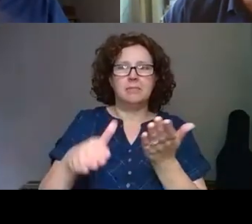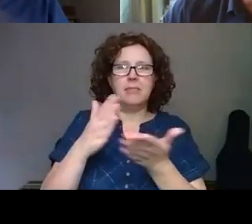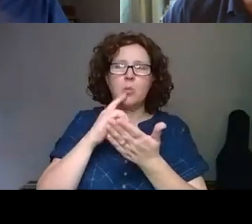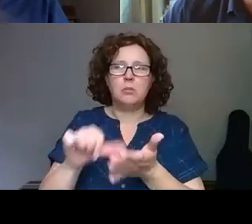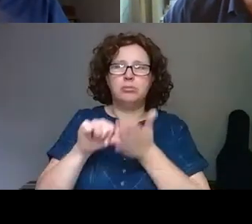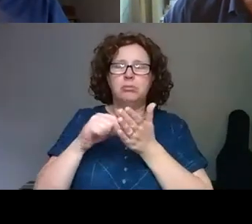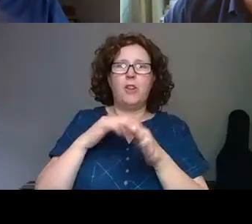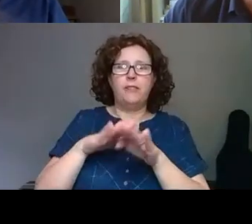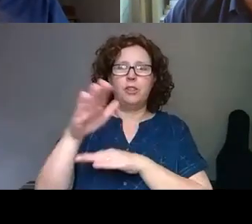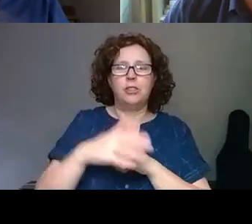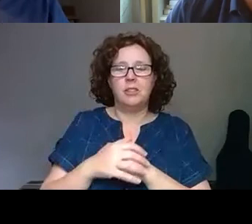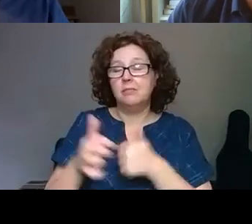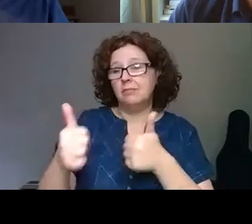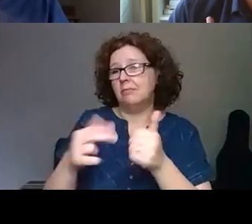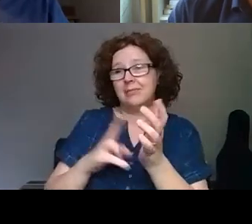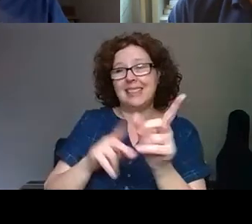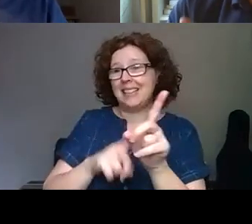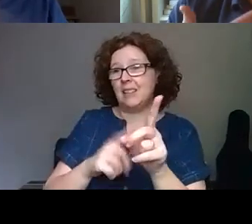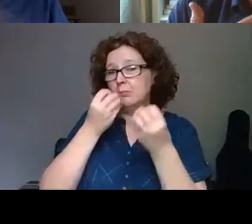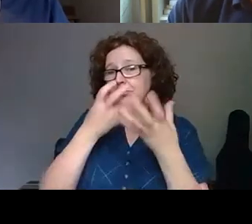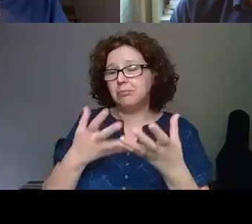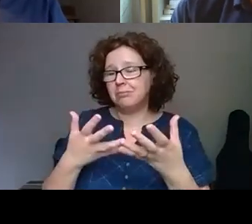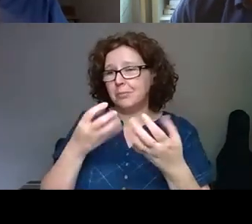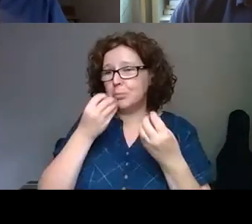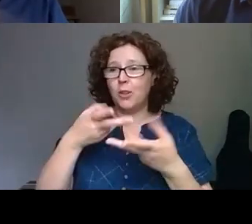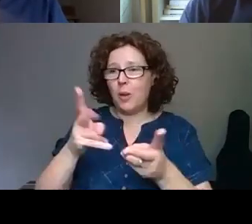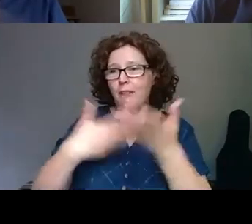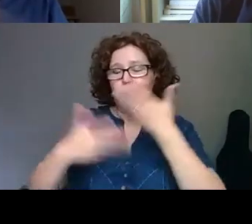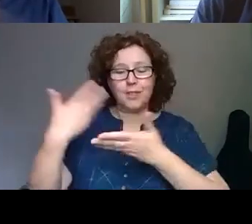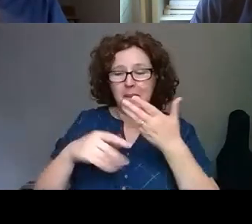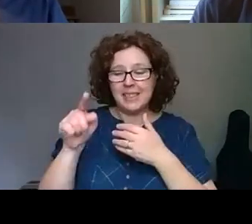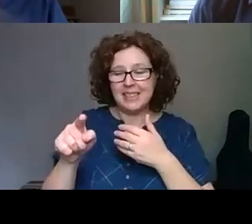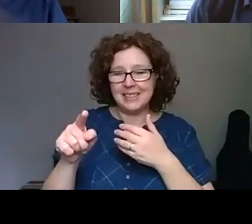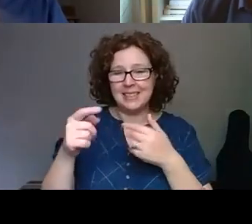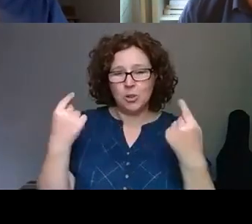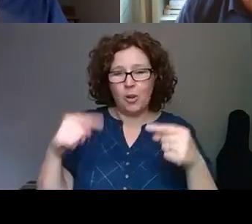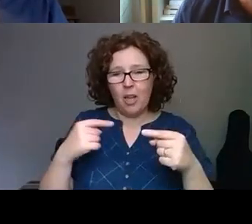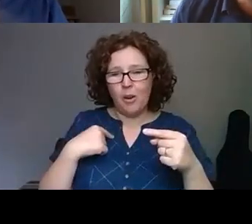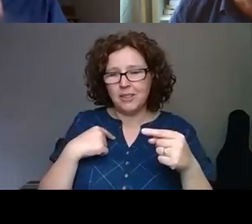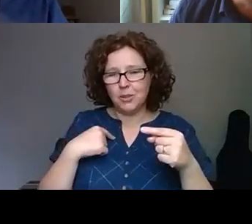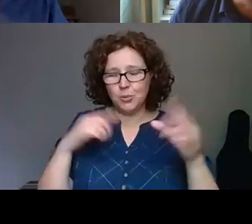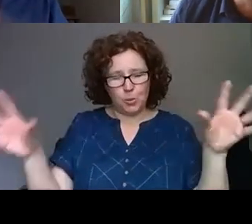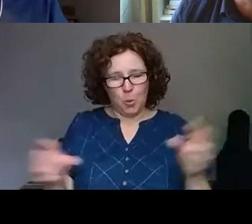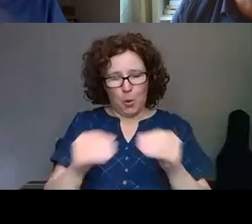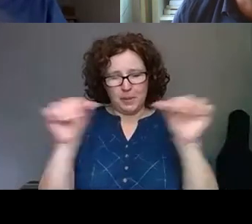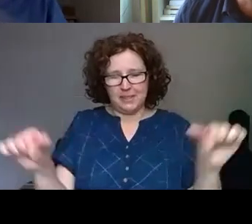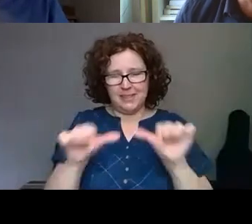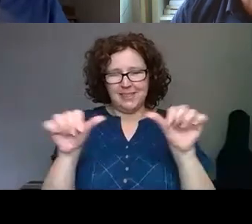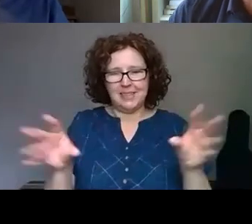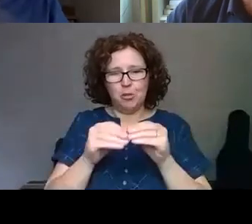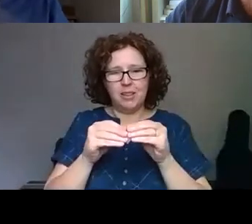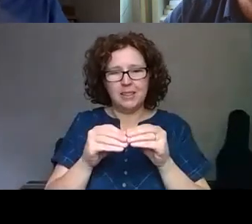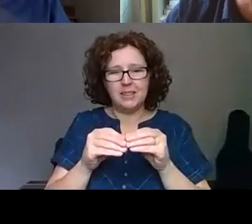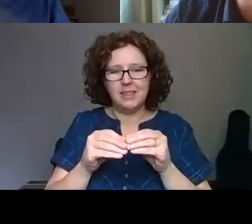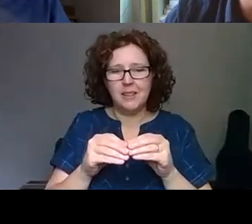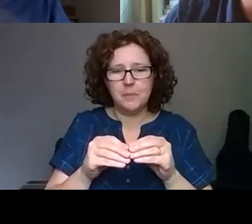Nikita, that's such fantastic phrasing and sentiment to kind of allow us to kind of bring this together. If we may